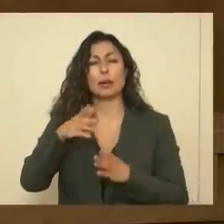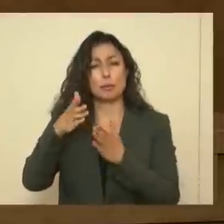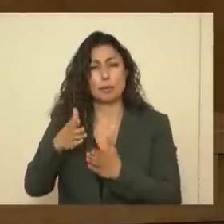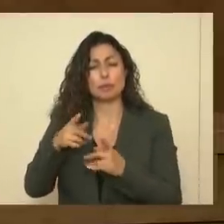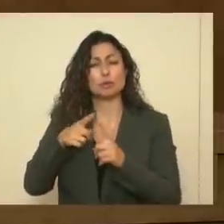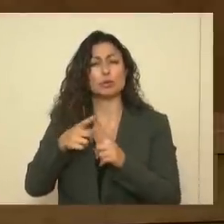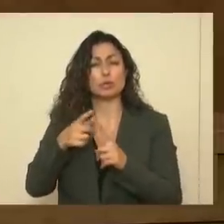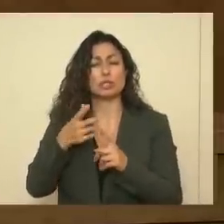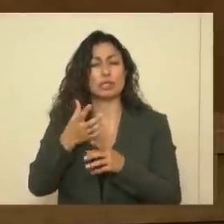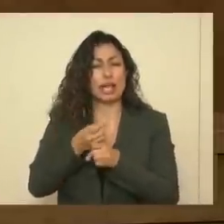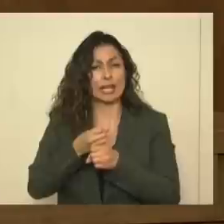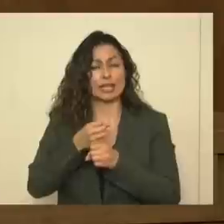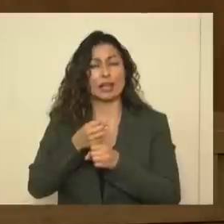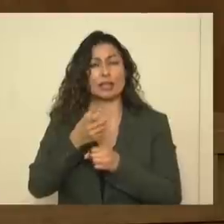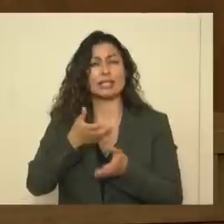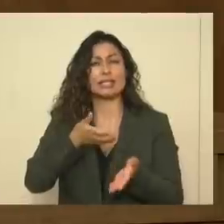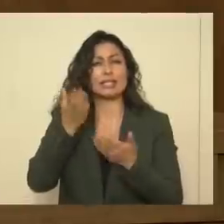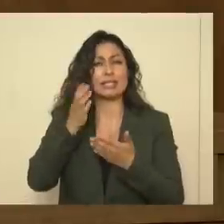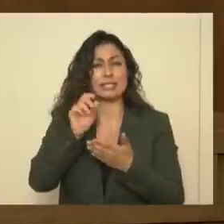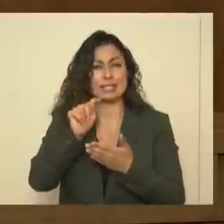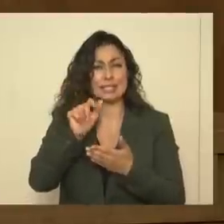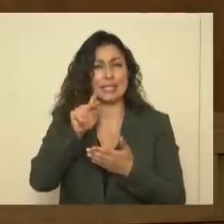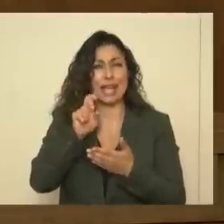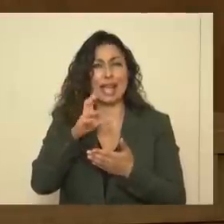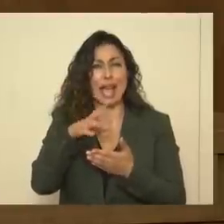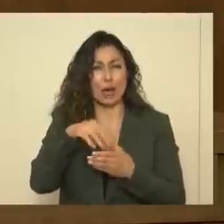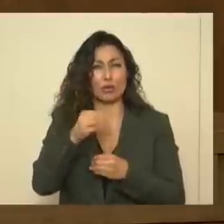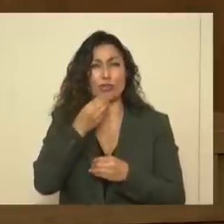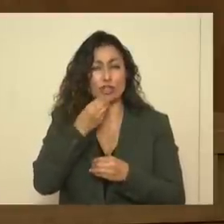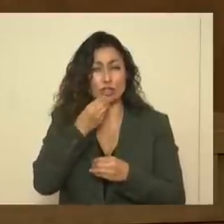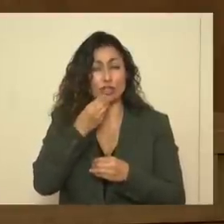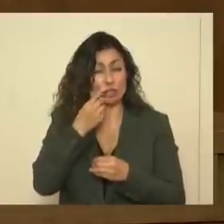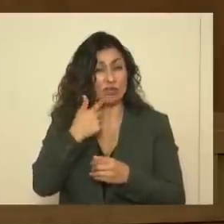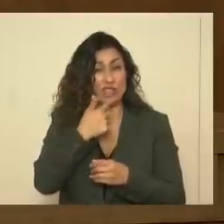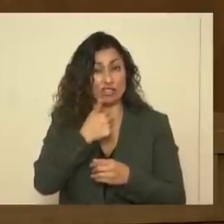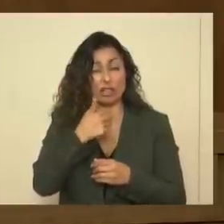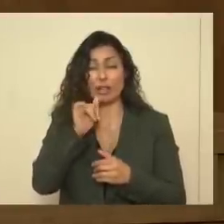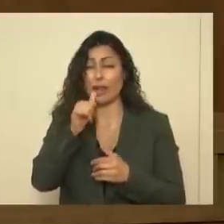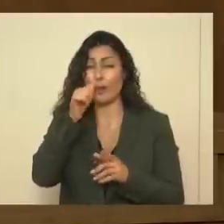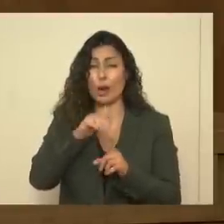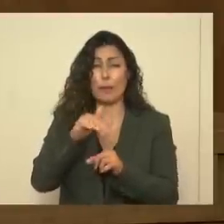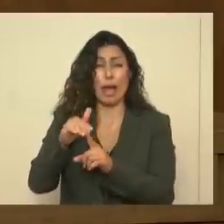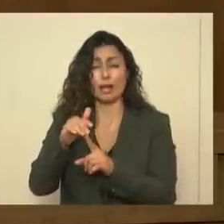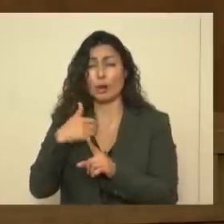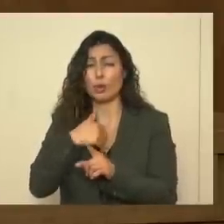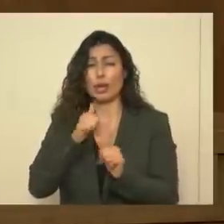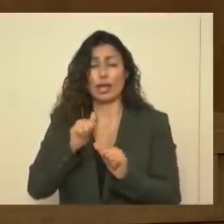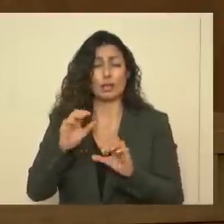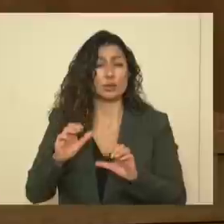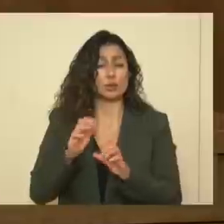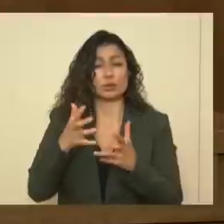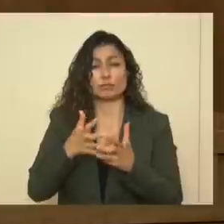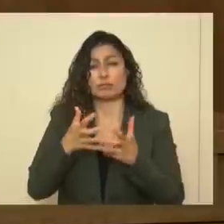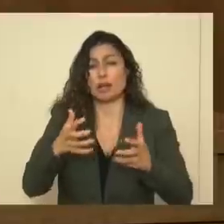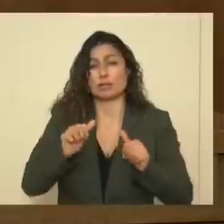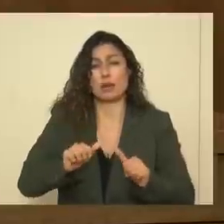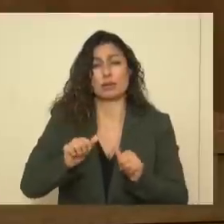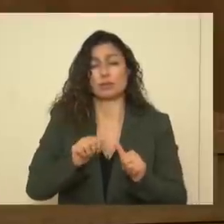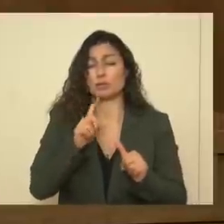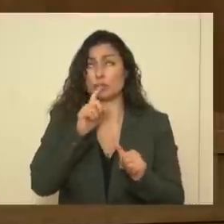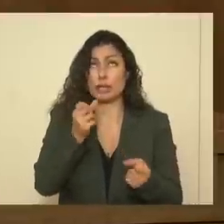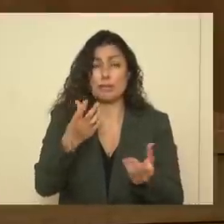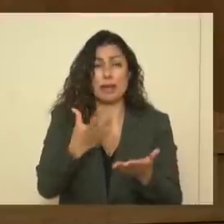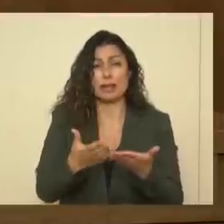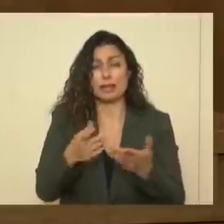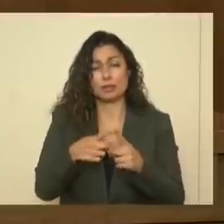at restaurants. And I think – and just another reminder to all of us that we can do everything – there's still a lot we